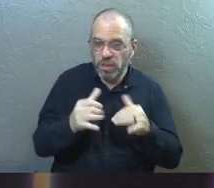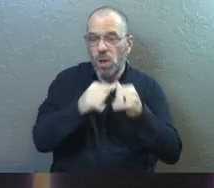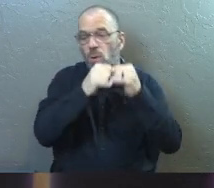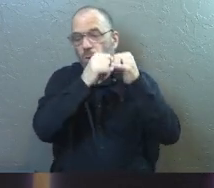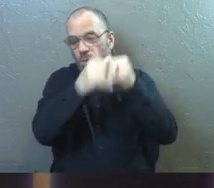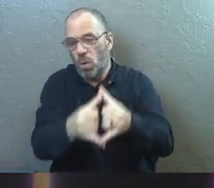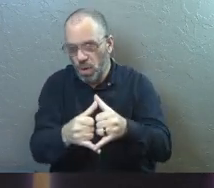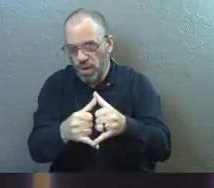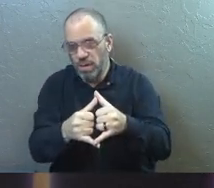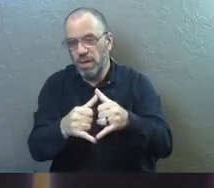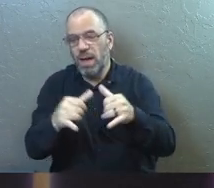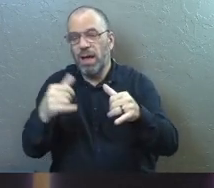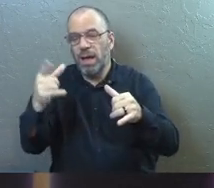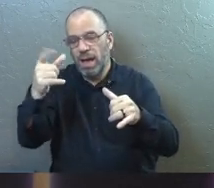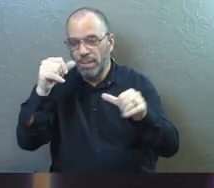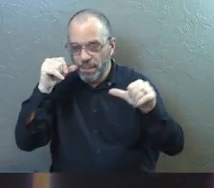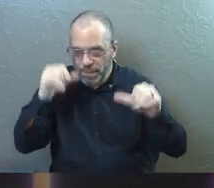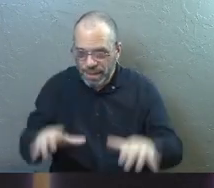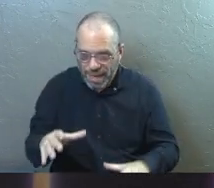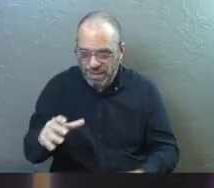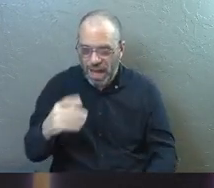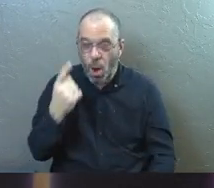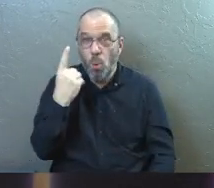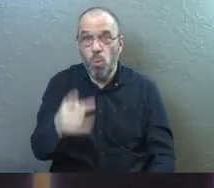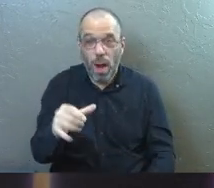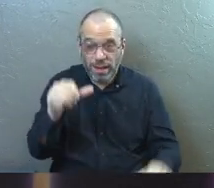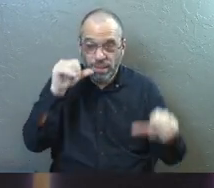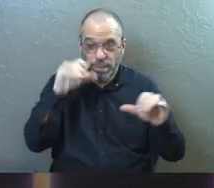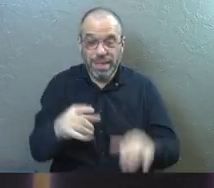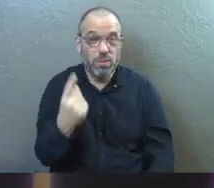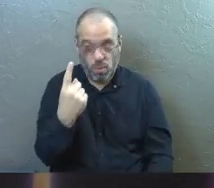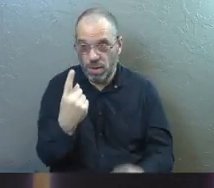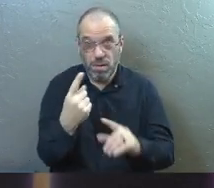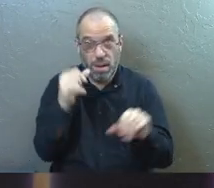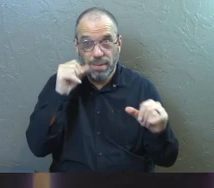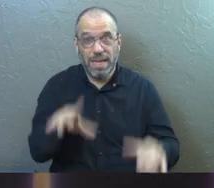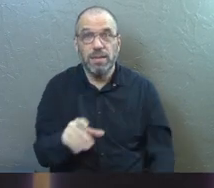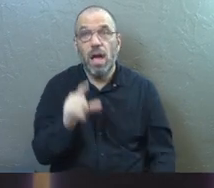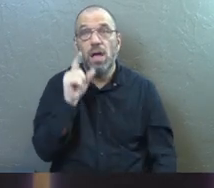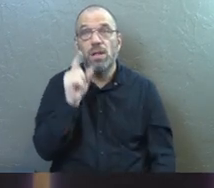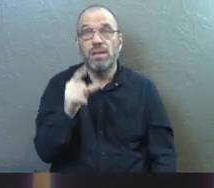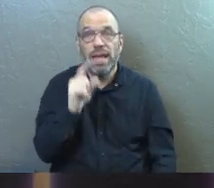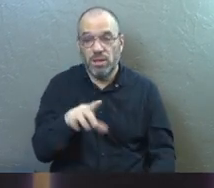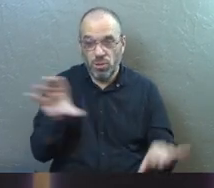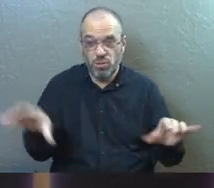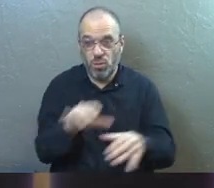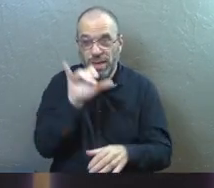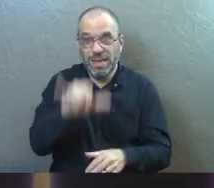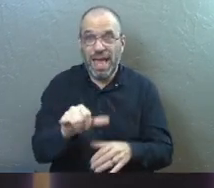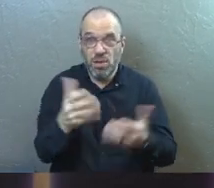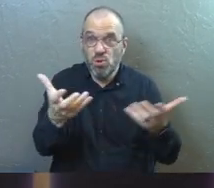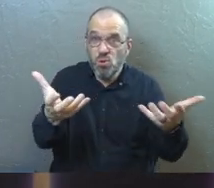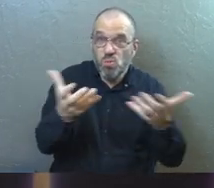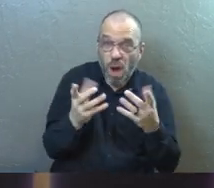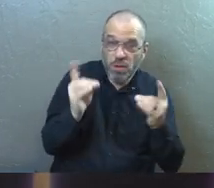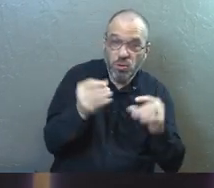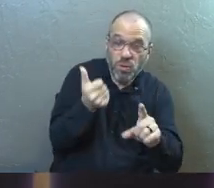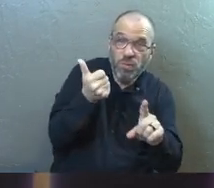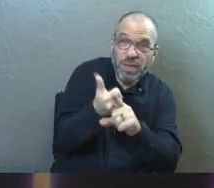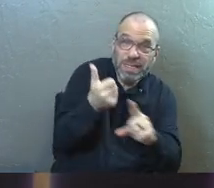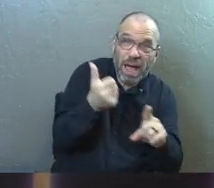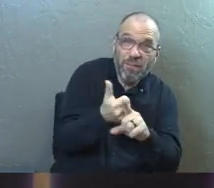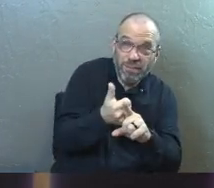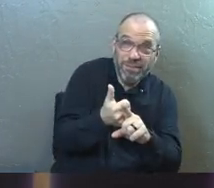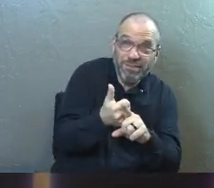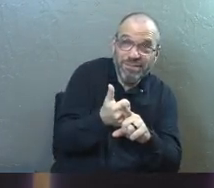be rewarded i.e. blessed I think one of the blessings is that you start doing the things that you want to do for yourself